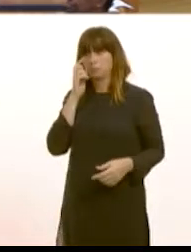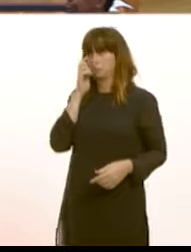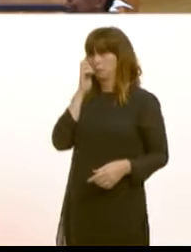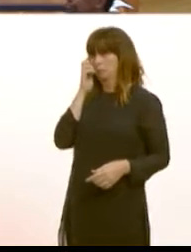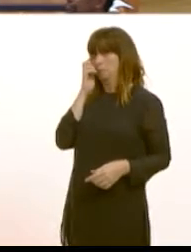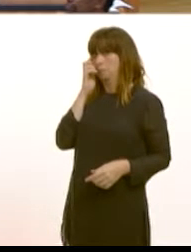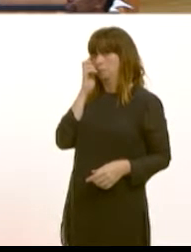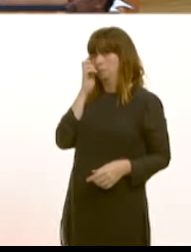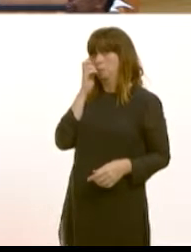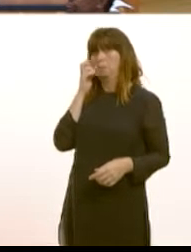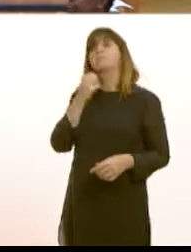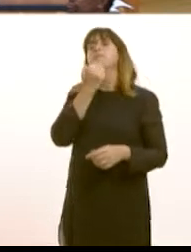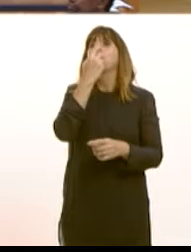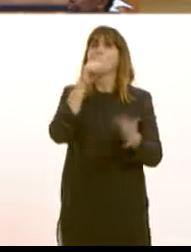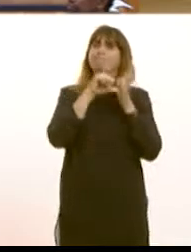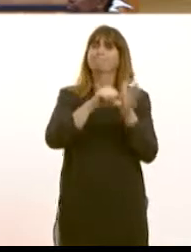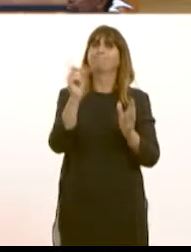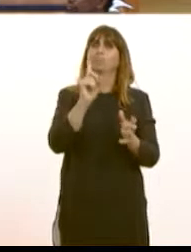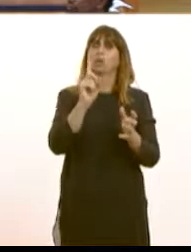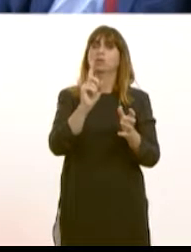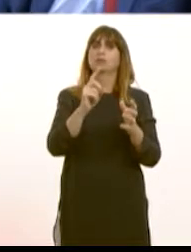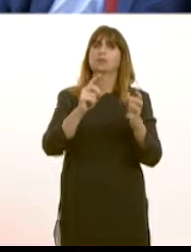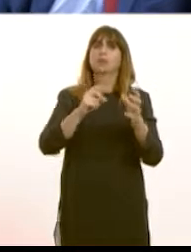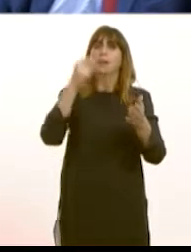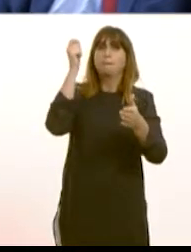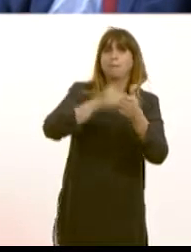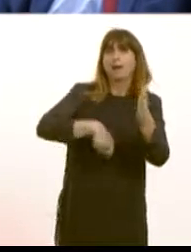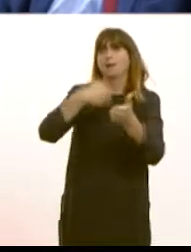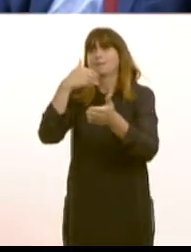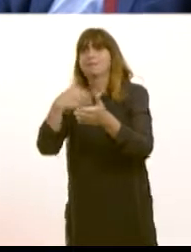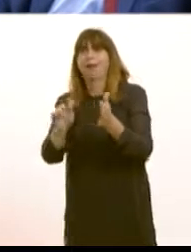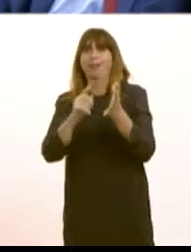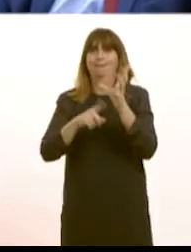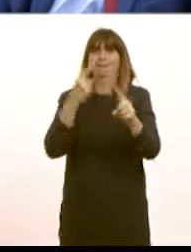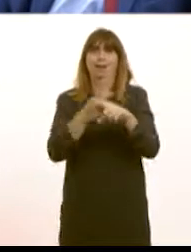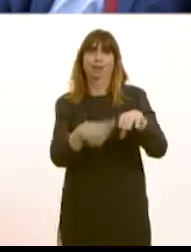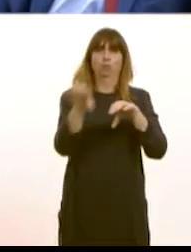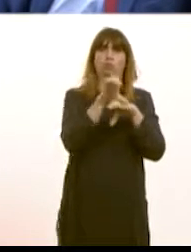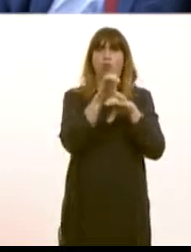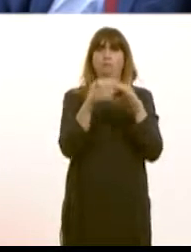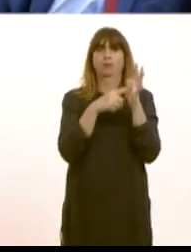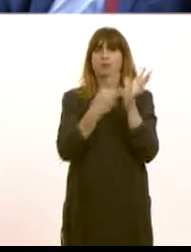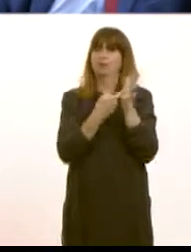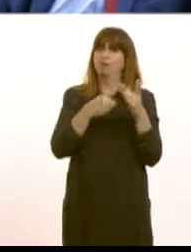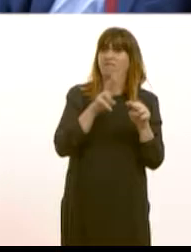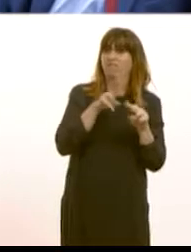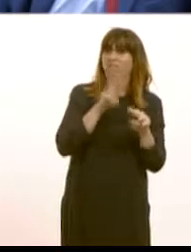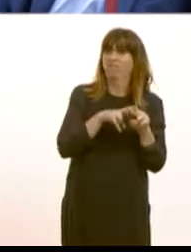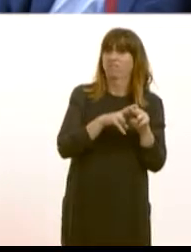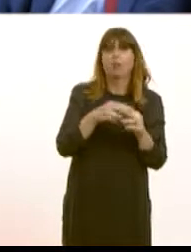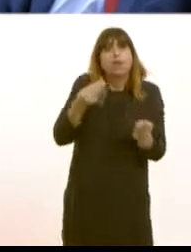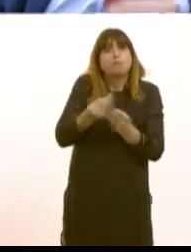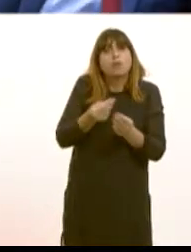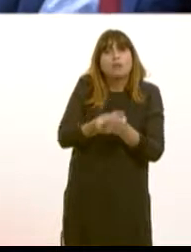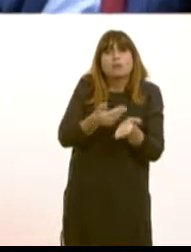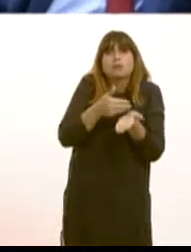is tariffs. mean, we export 30% of the steel that we produce, and anything that increases the price of that steel is not going